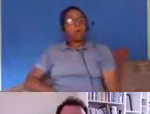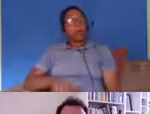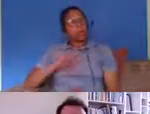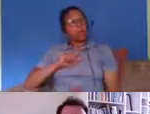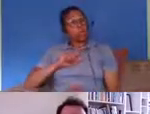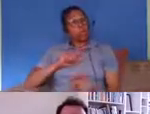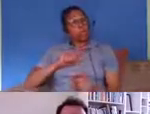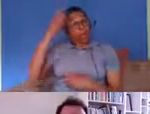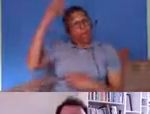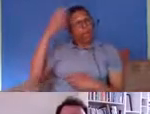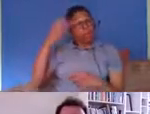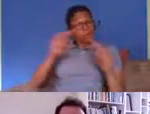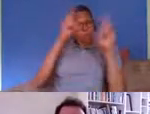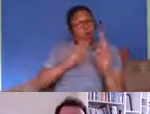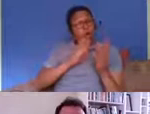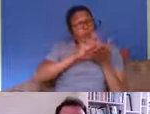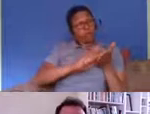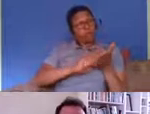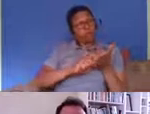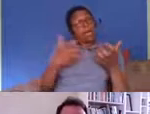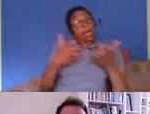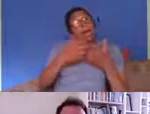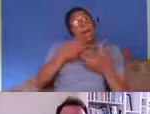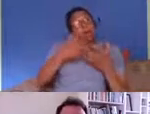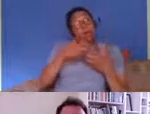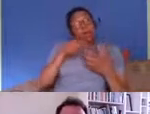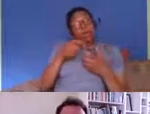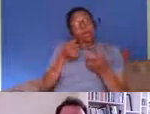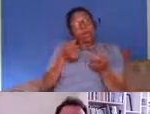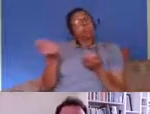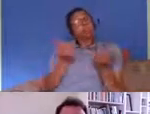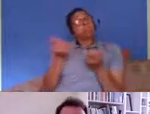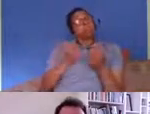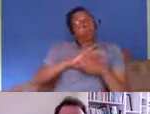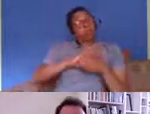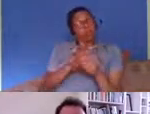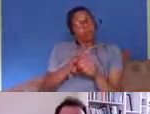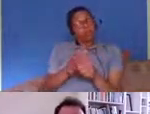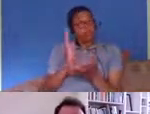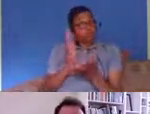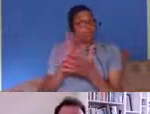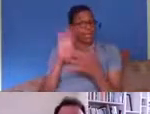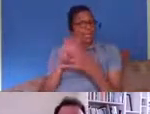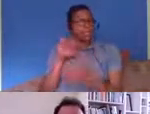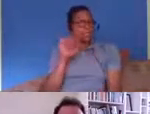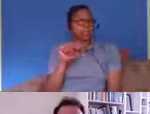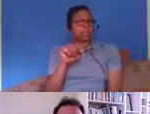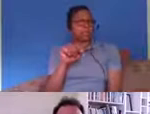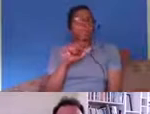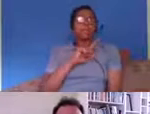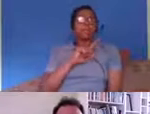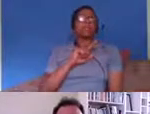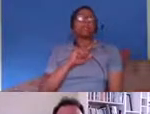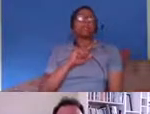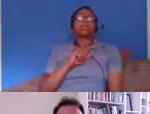has responded to the coronavirus pandemic um because the the response doesn't happen in a in